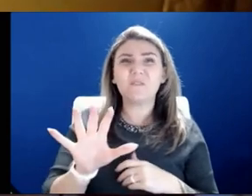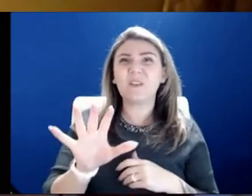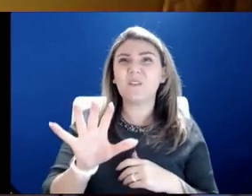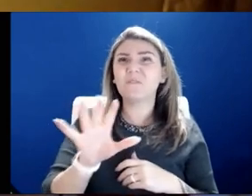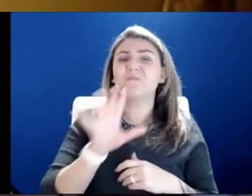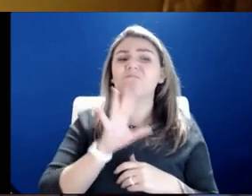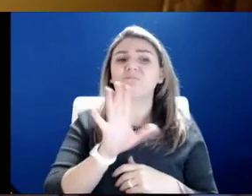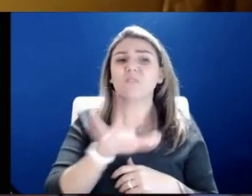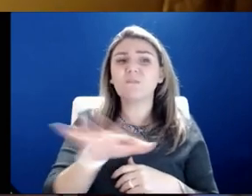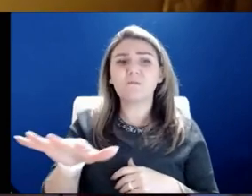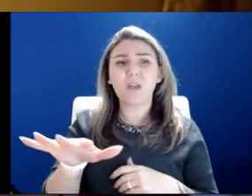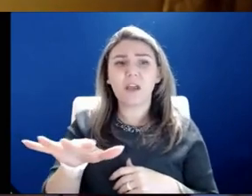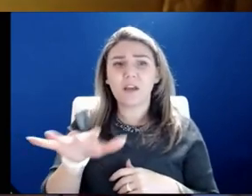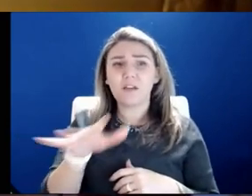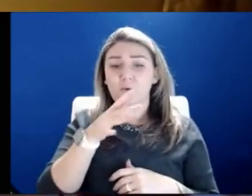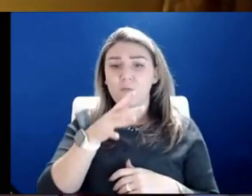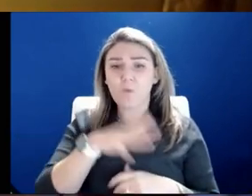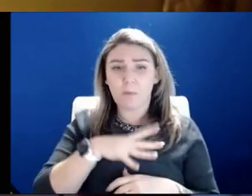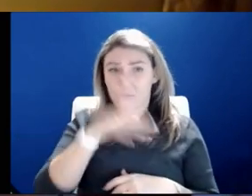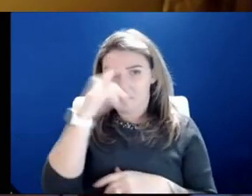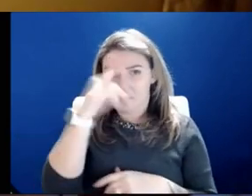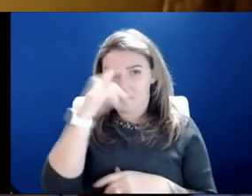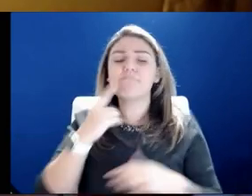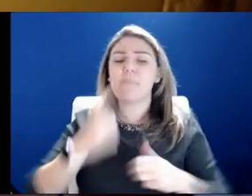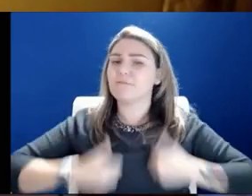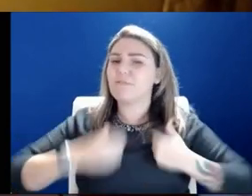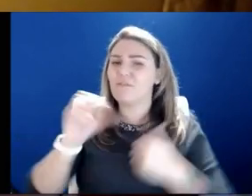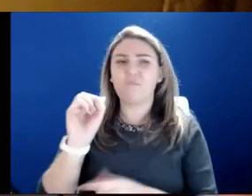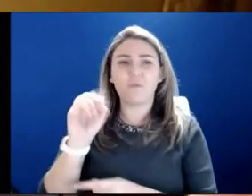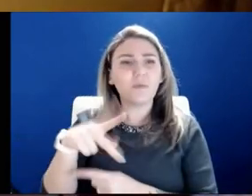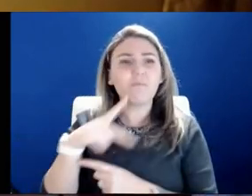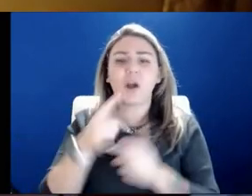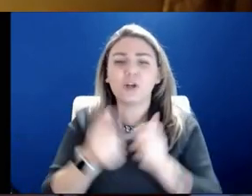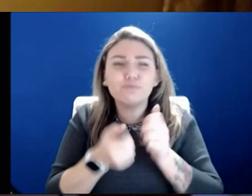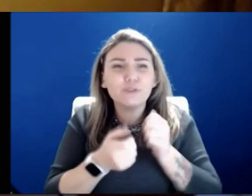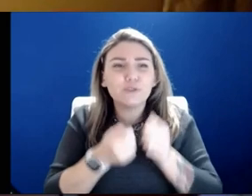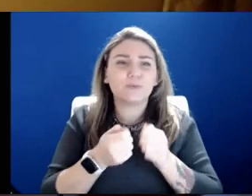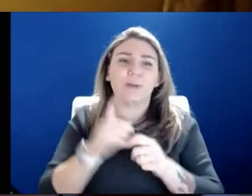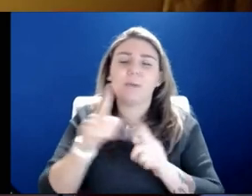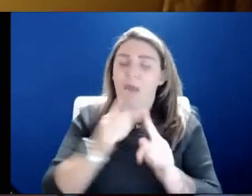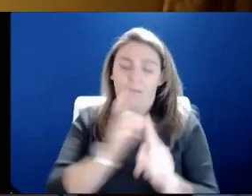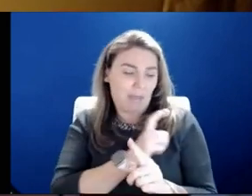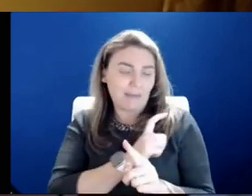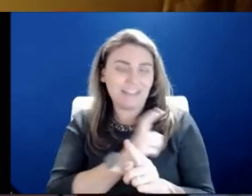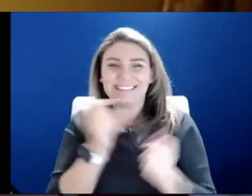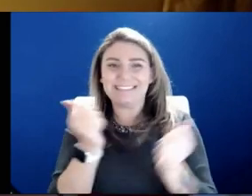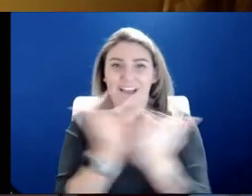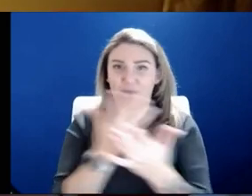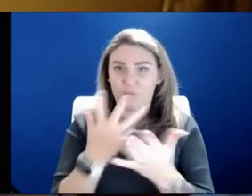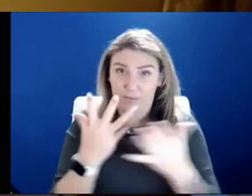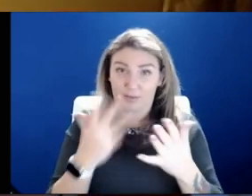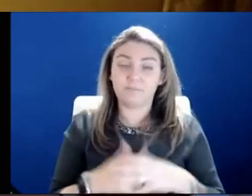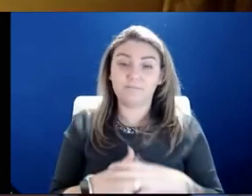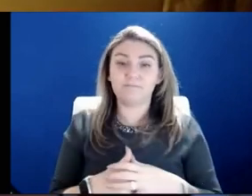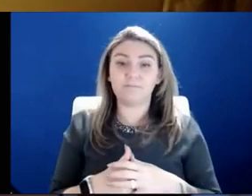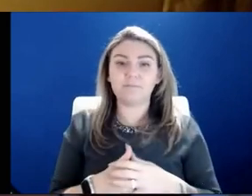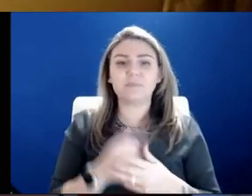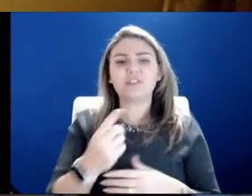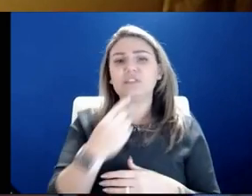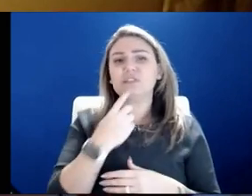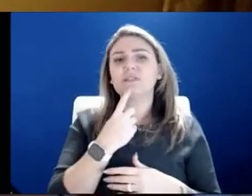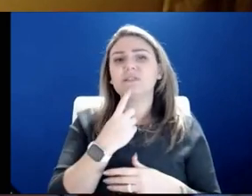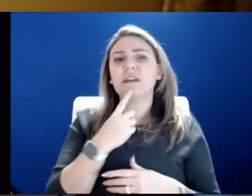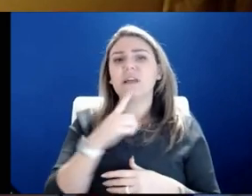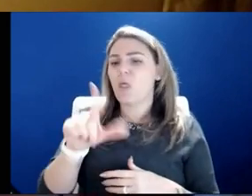black woman, lives in Overland Park, but texts me all the time about policing and everything under the sun. And she said to me,